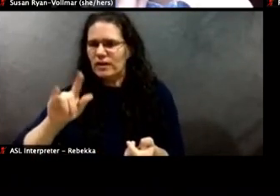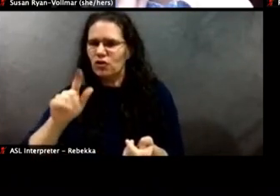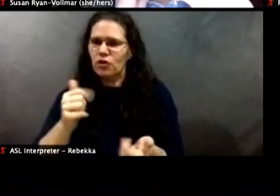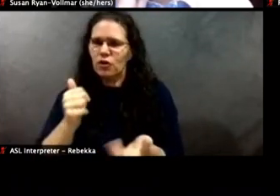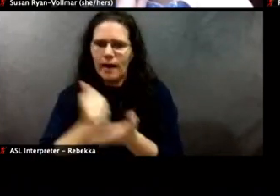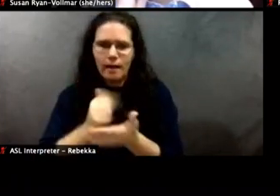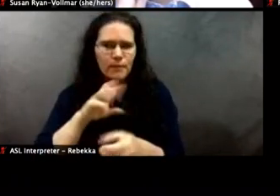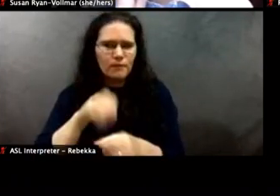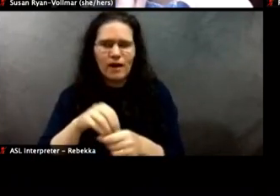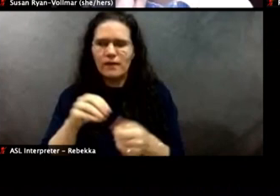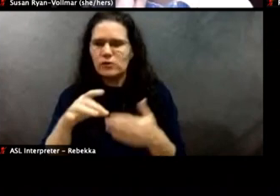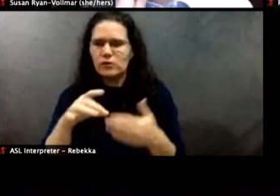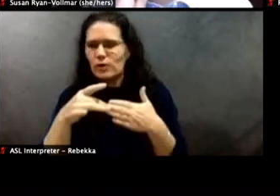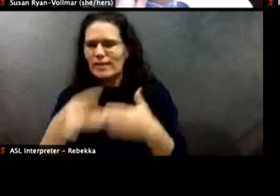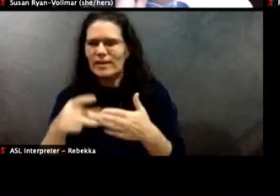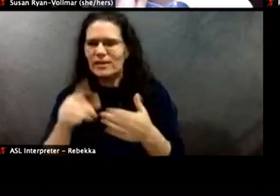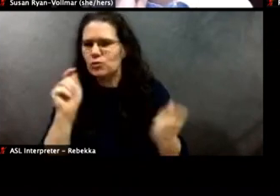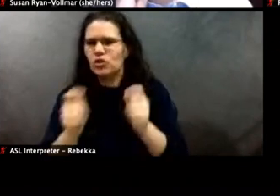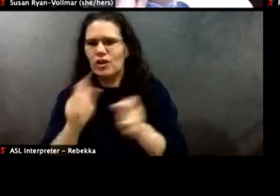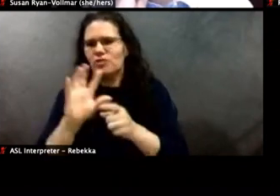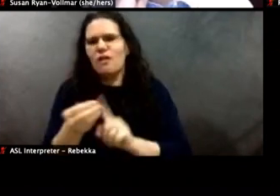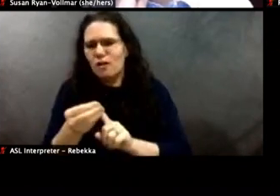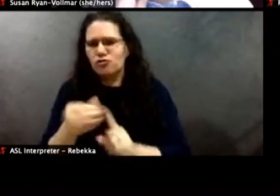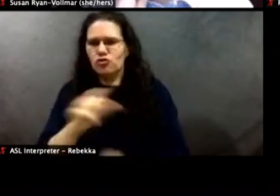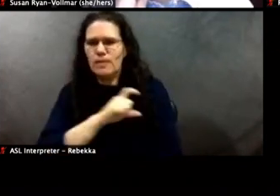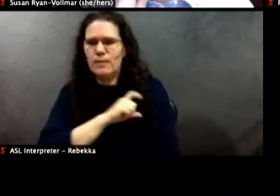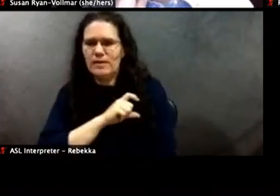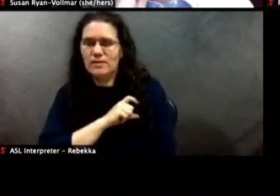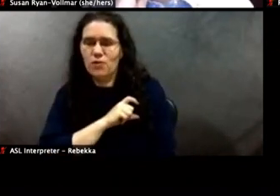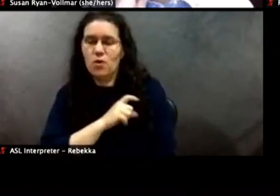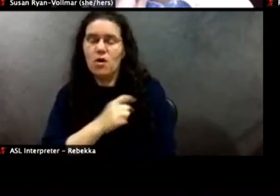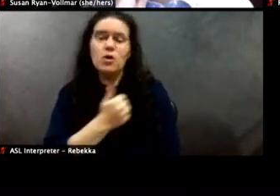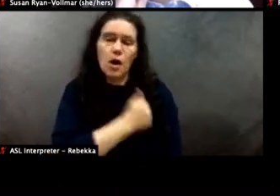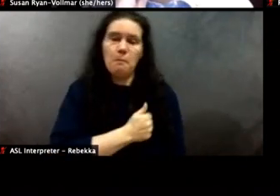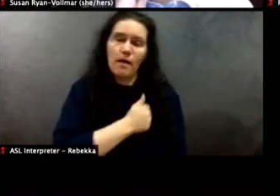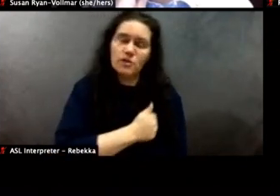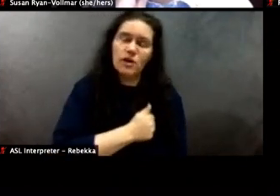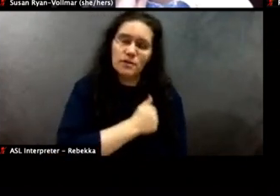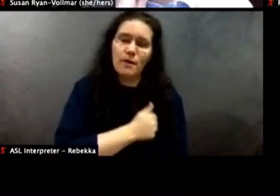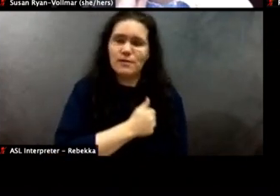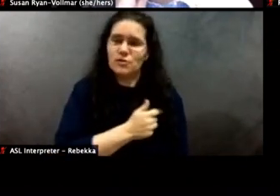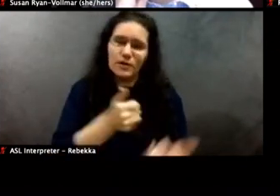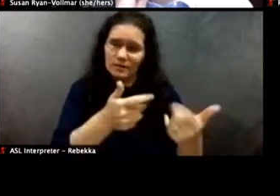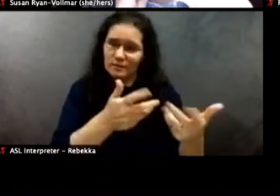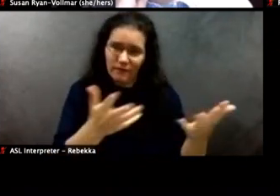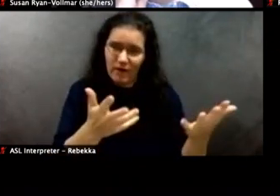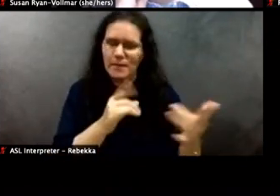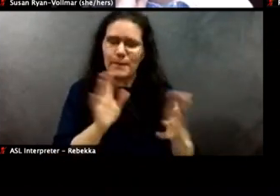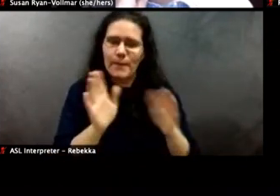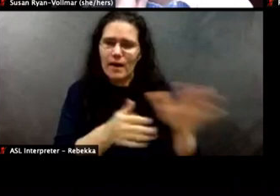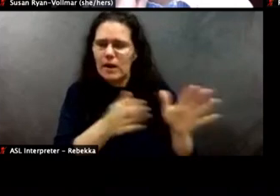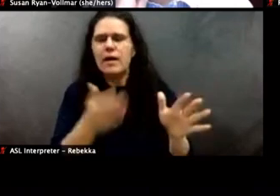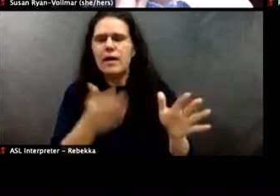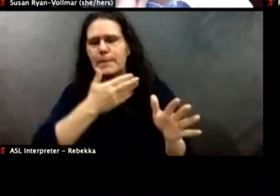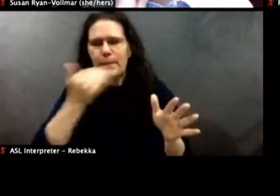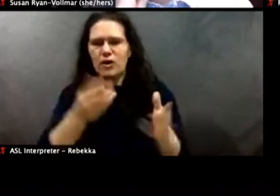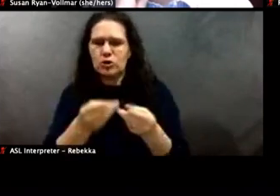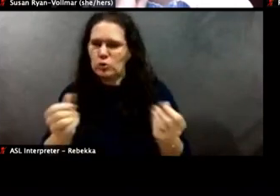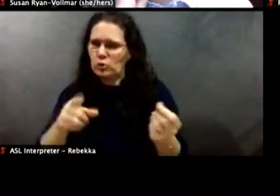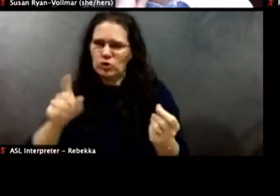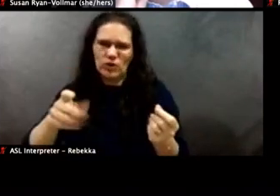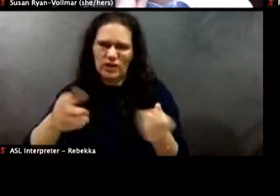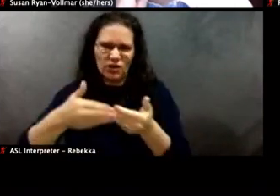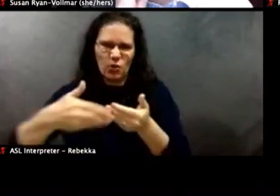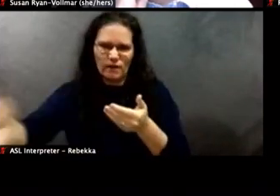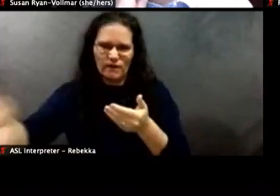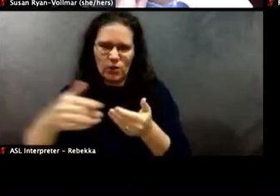day. This has been going on for two years. We can have it go on another two years, but it'd be better if we can find a better solution going forward. At the NWSP